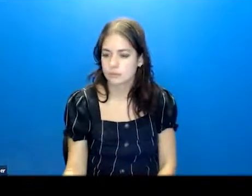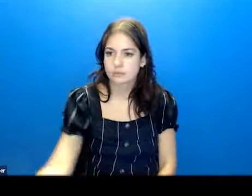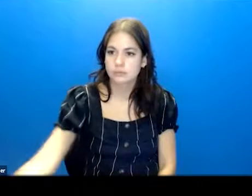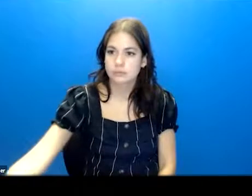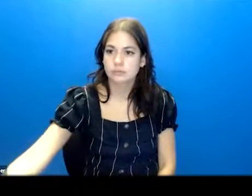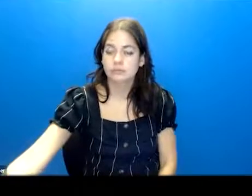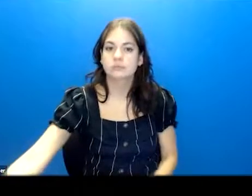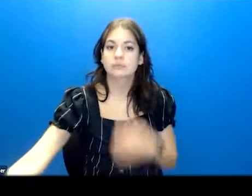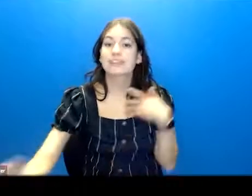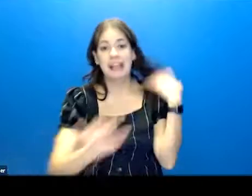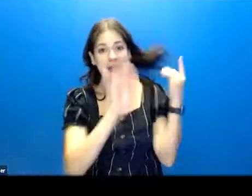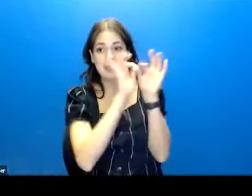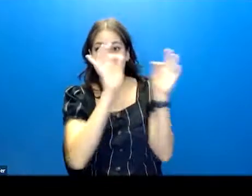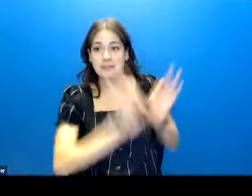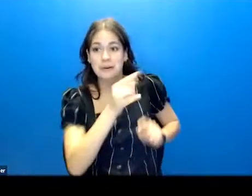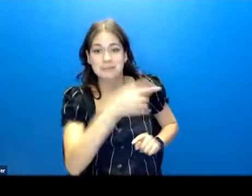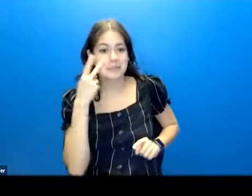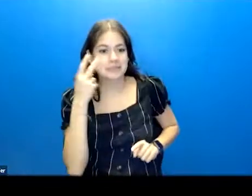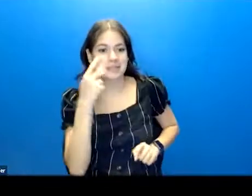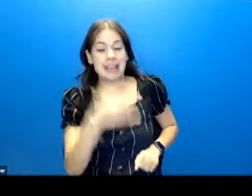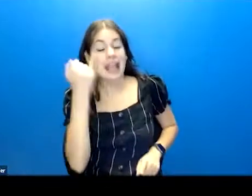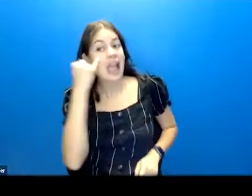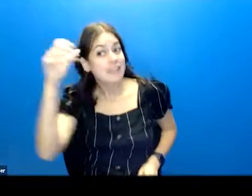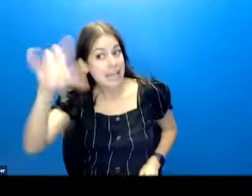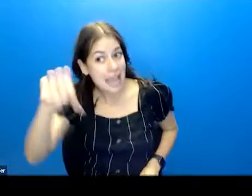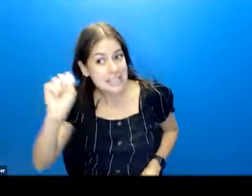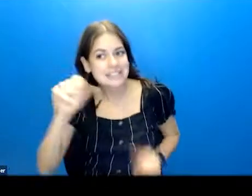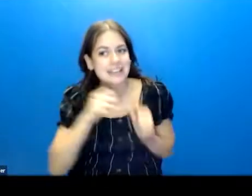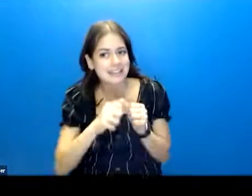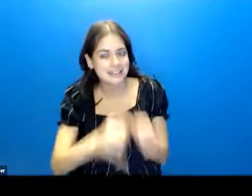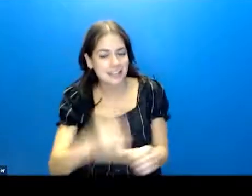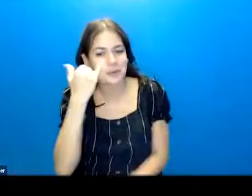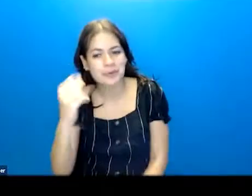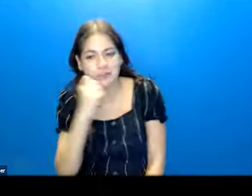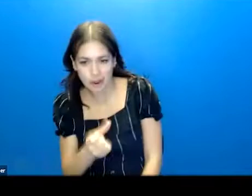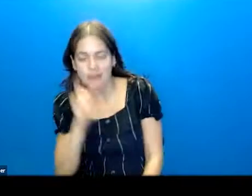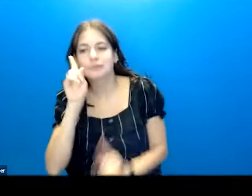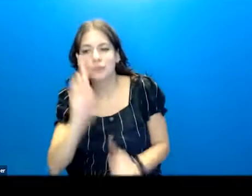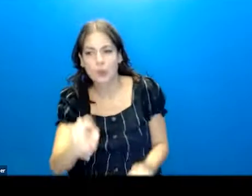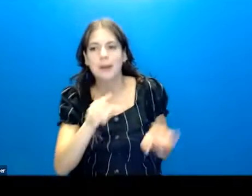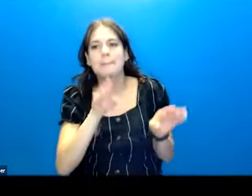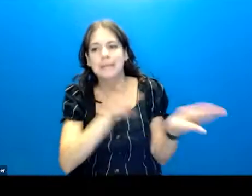On the form you see, your little prompt. If yes, continue. If not, go to behavior.